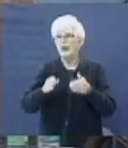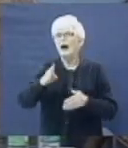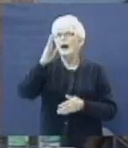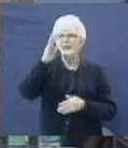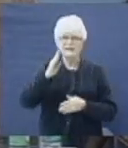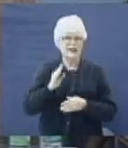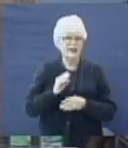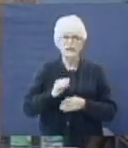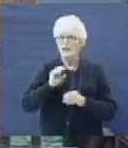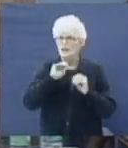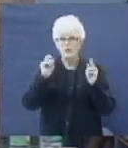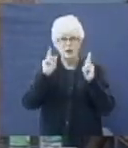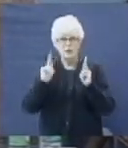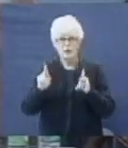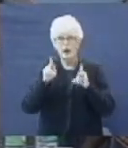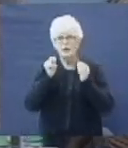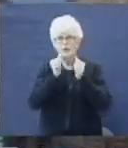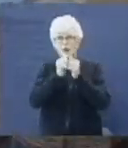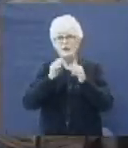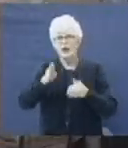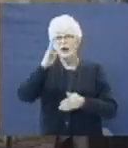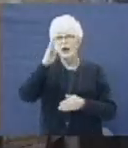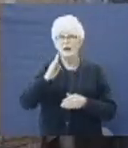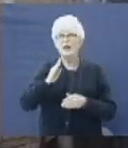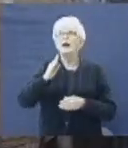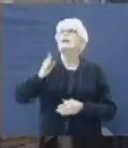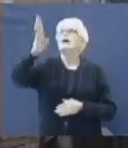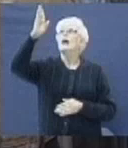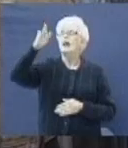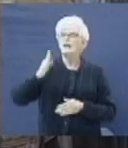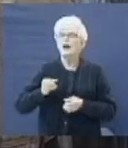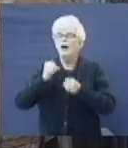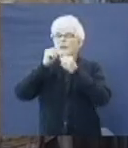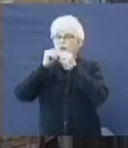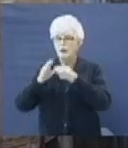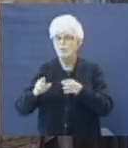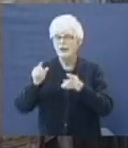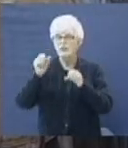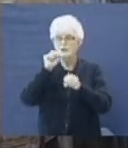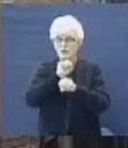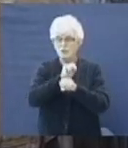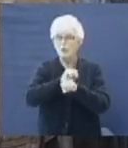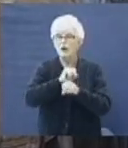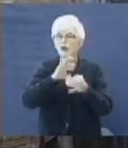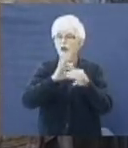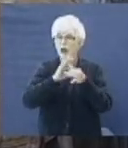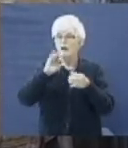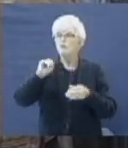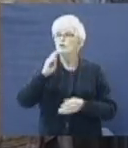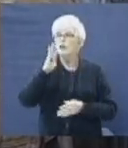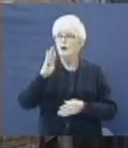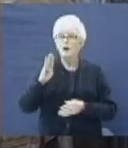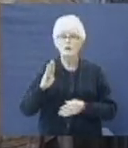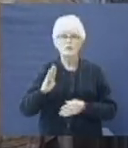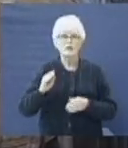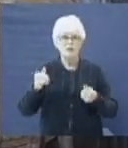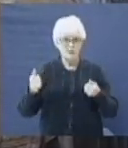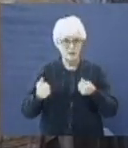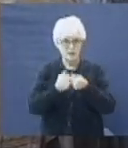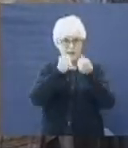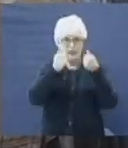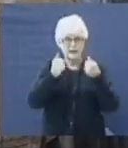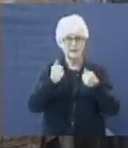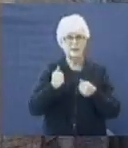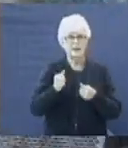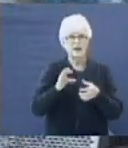not for God. We're nobody if it's not for God. It was God that blessed the work of Job. The challenge